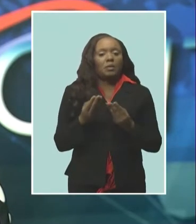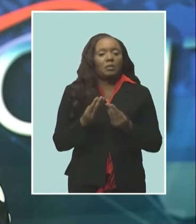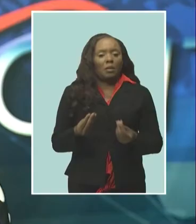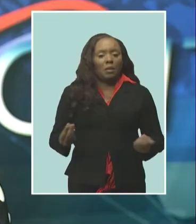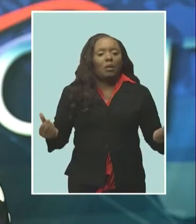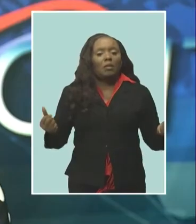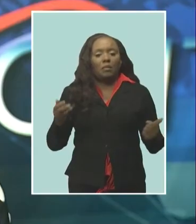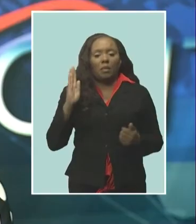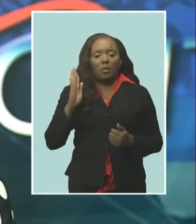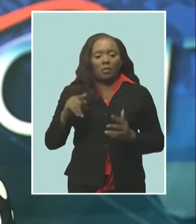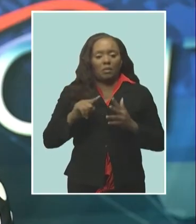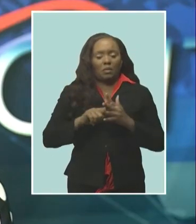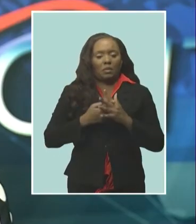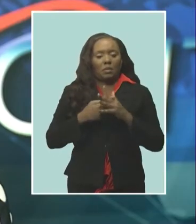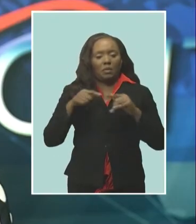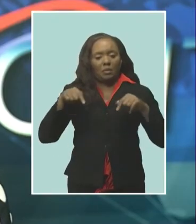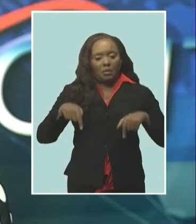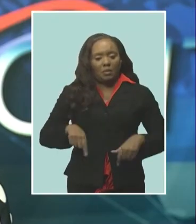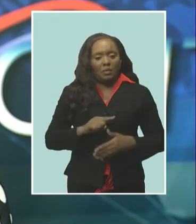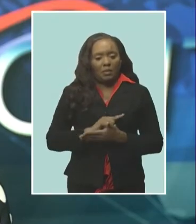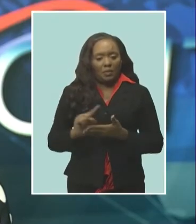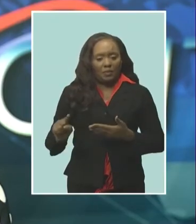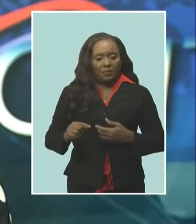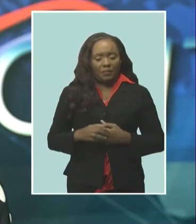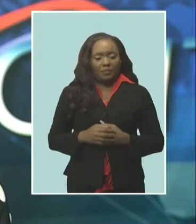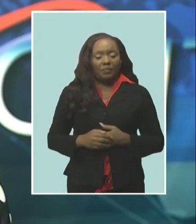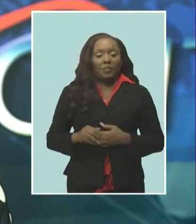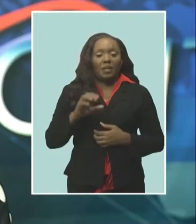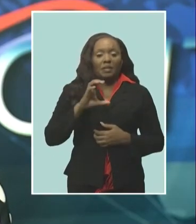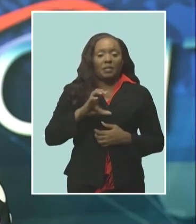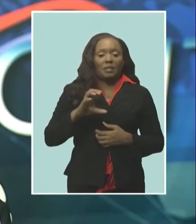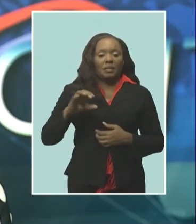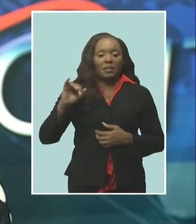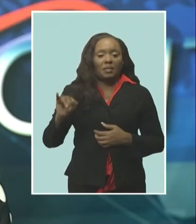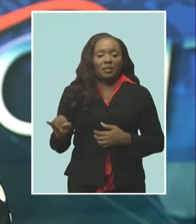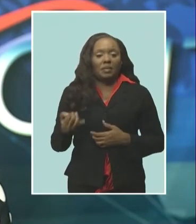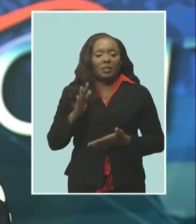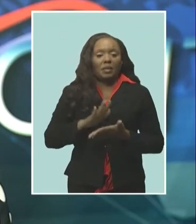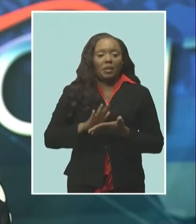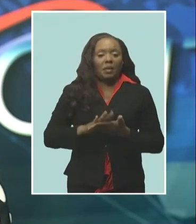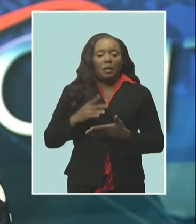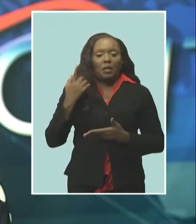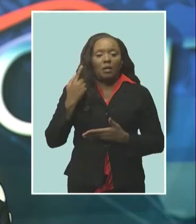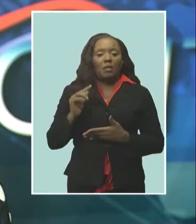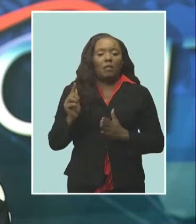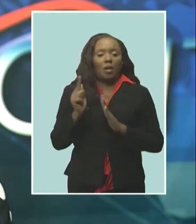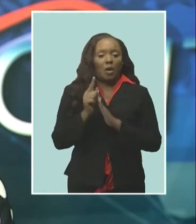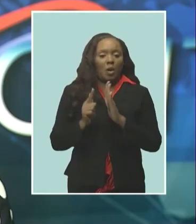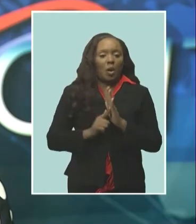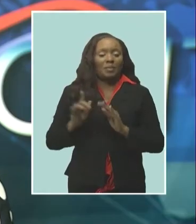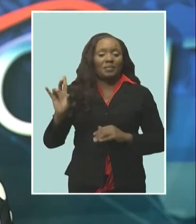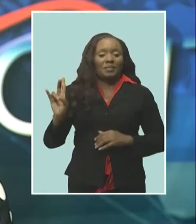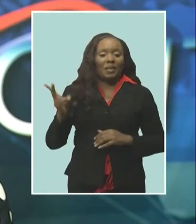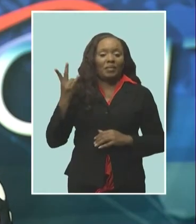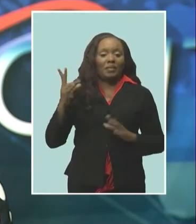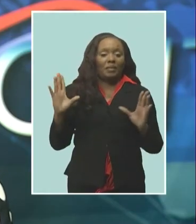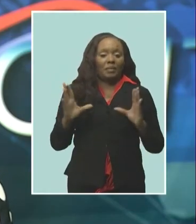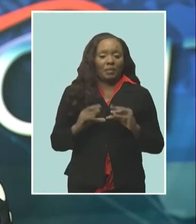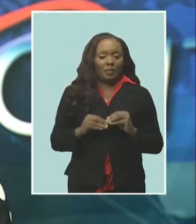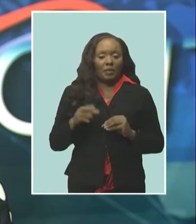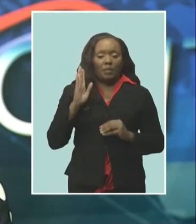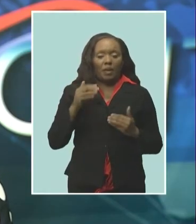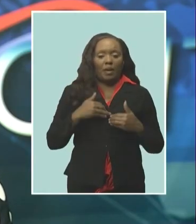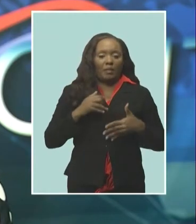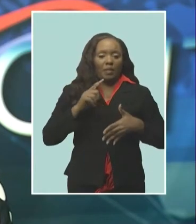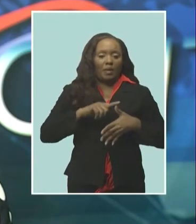in barbados this week the caribbean court of justice academy for law seventh biennial conference will bring together policy